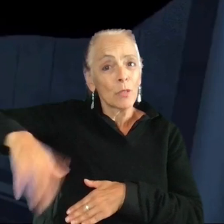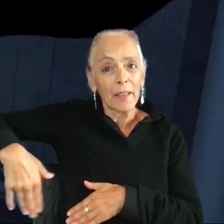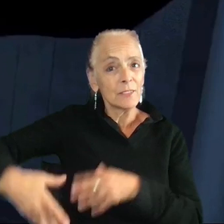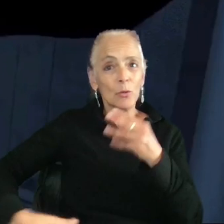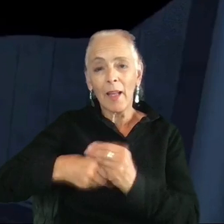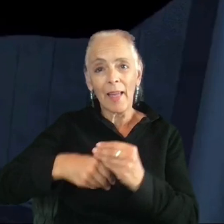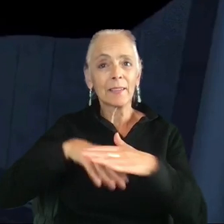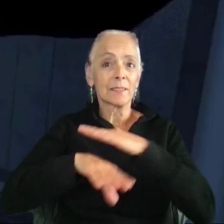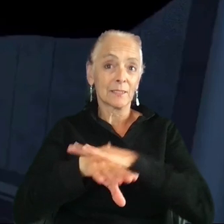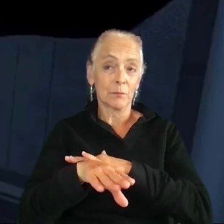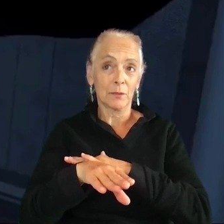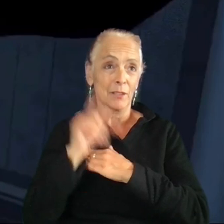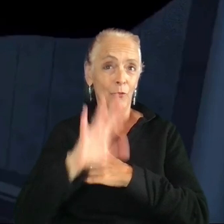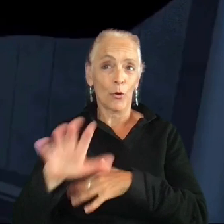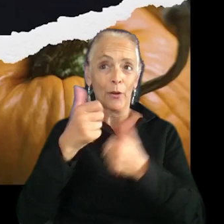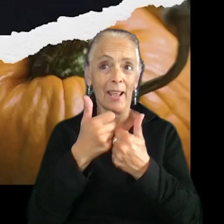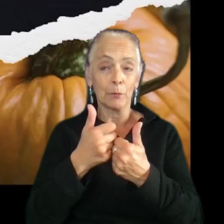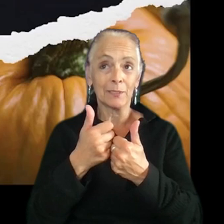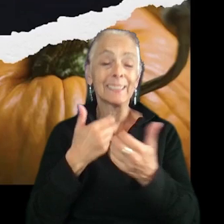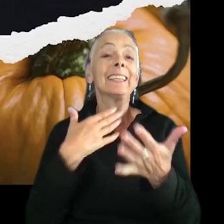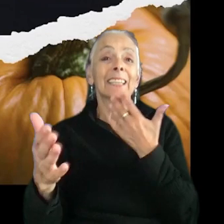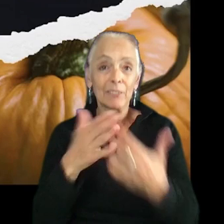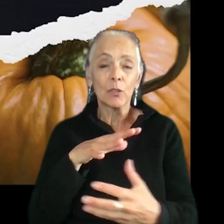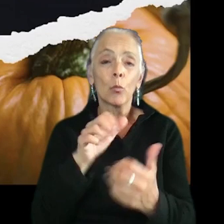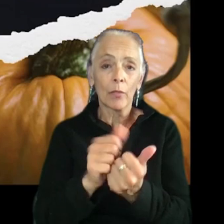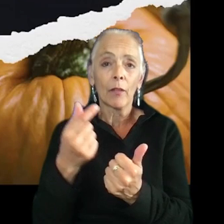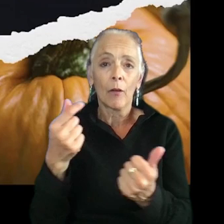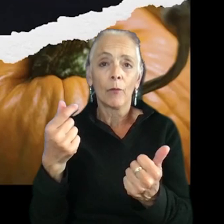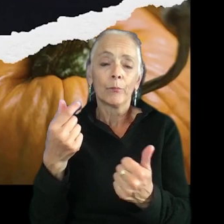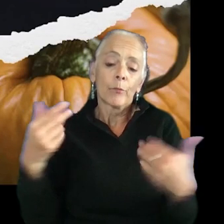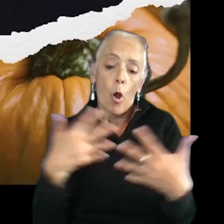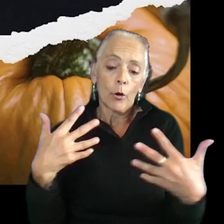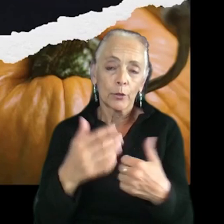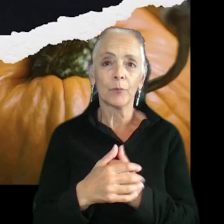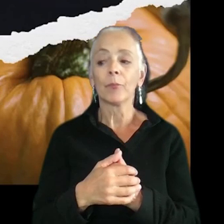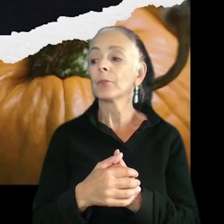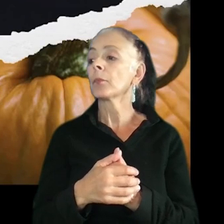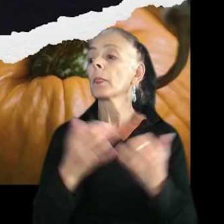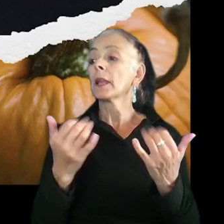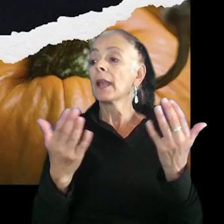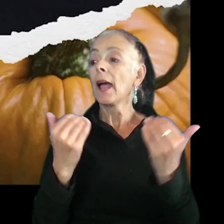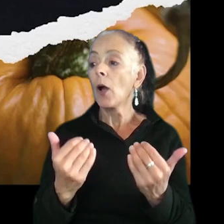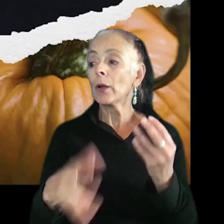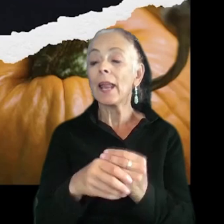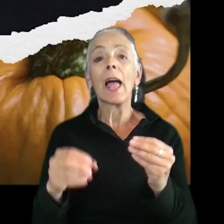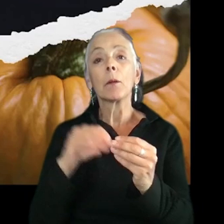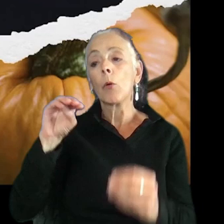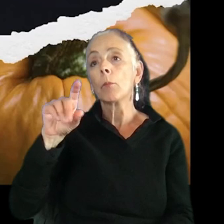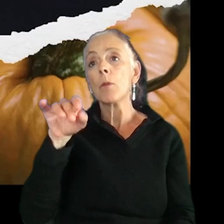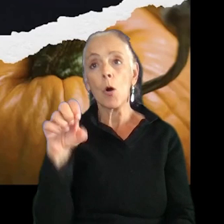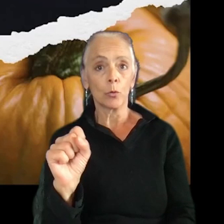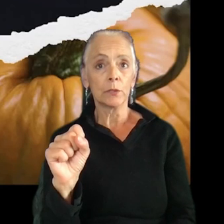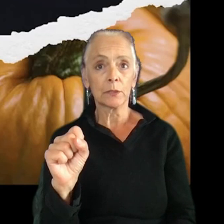accessibility to your game, even in the horror genre. Shifting over, we can add more modes within the game options menu